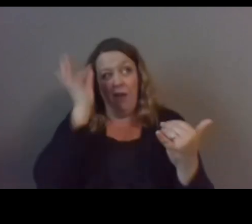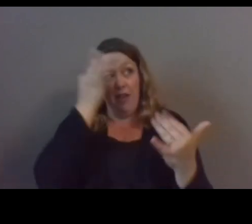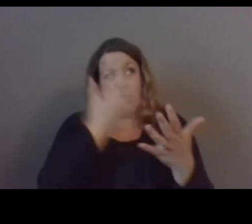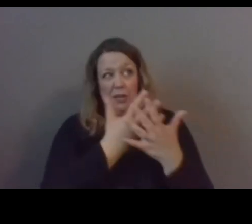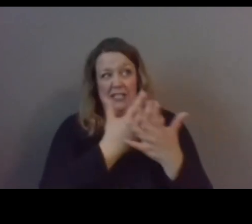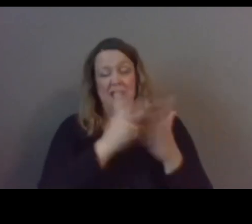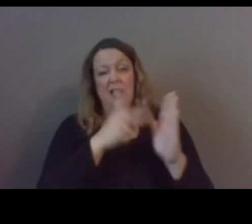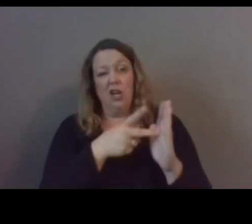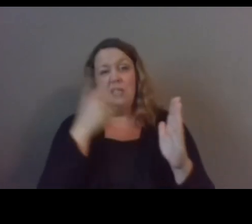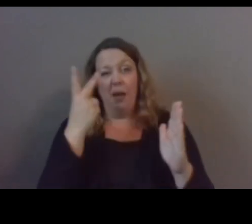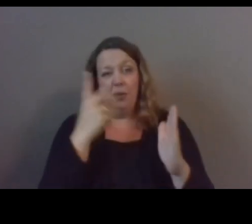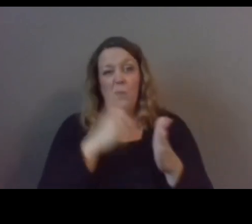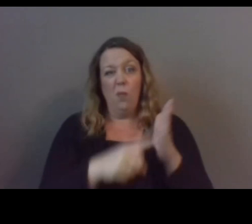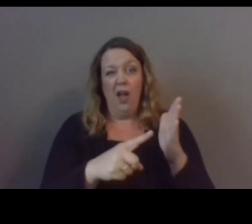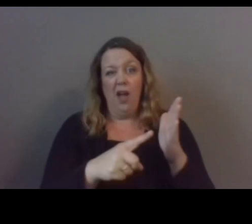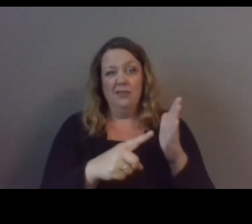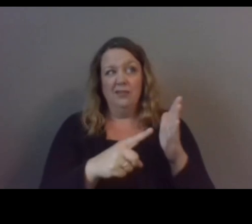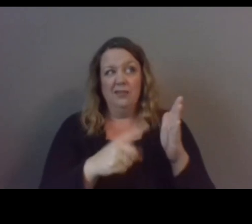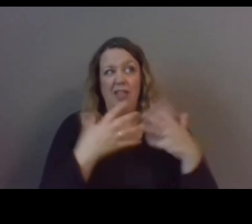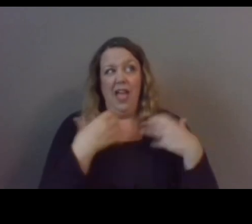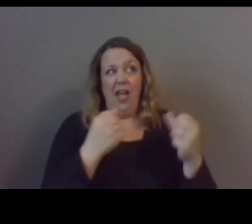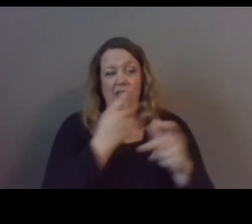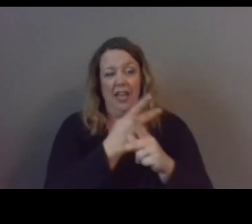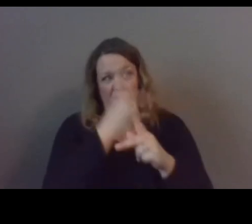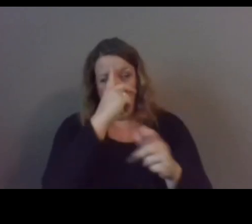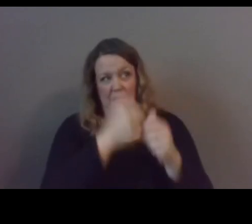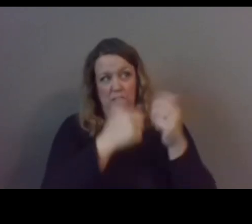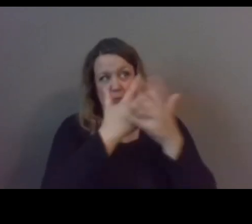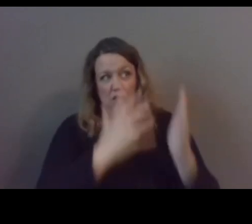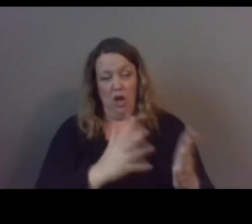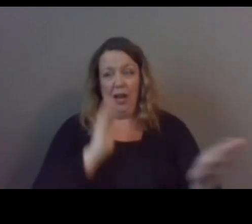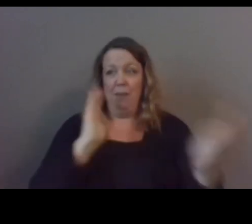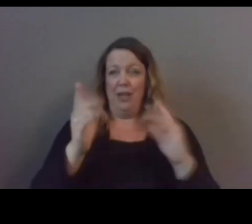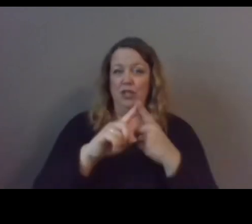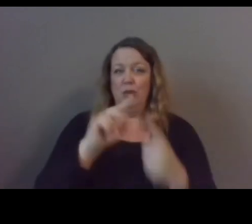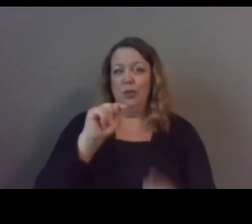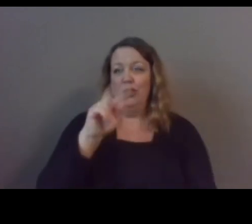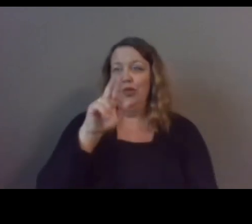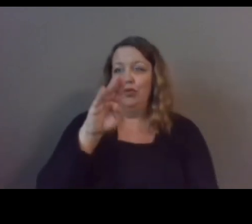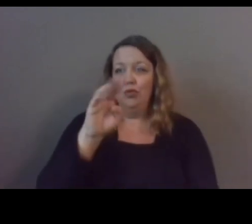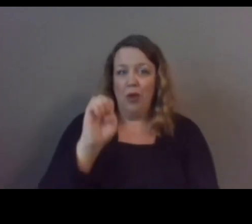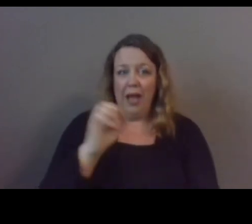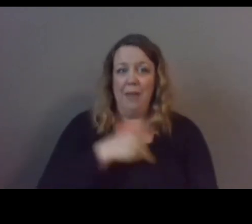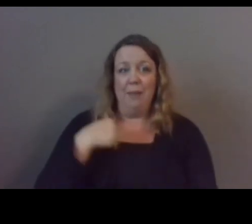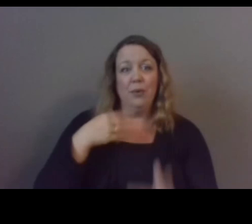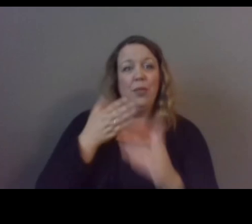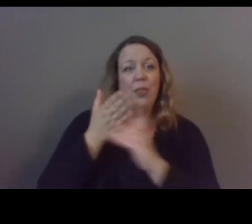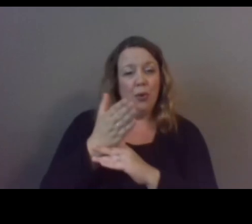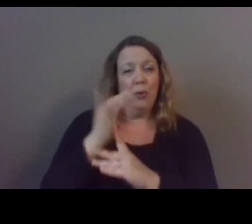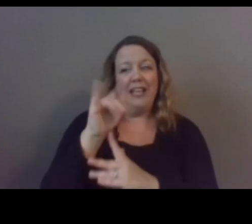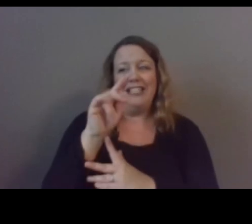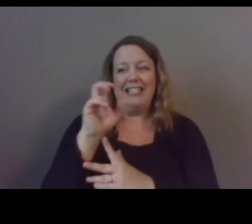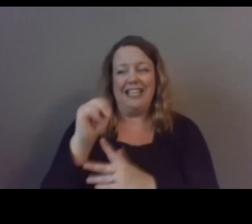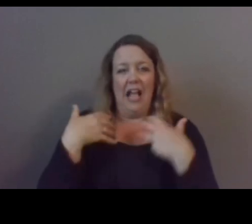double the amount of health care per prisoner as compared to tribal member through indian health service so please